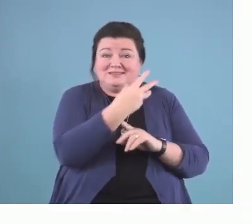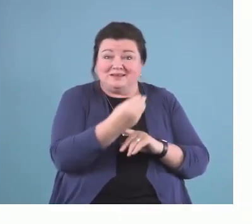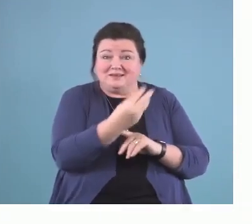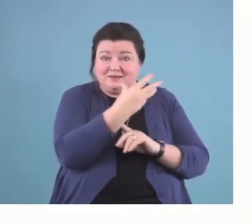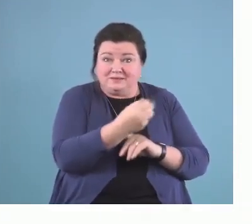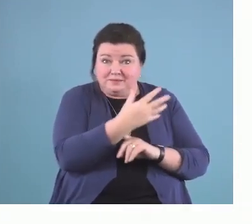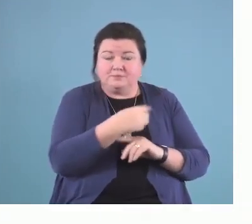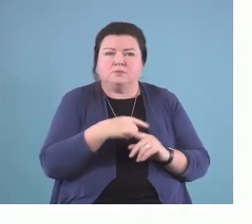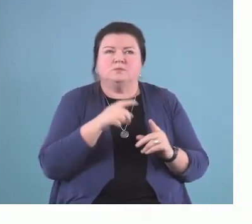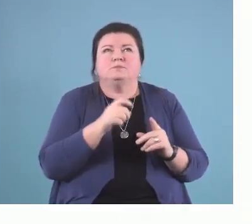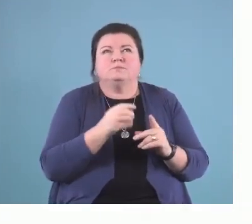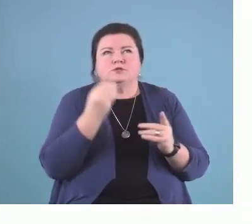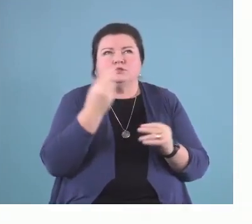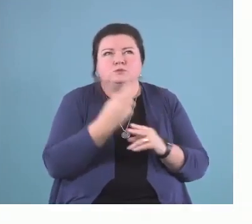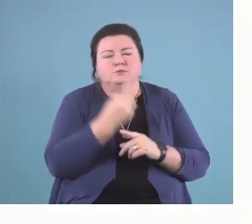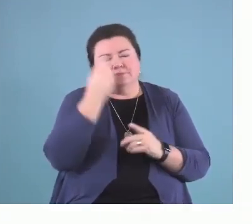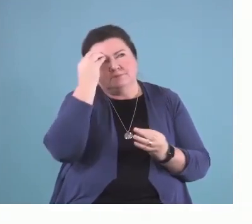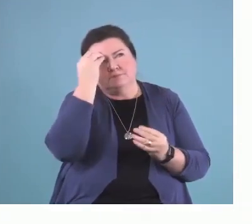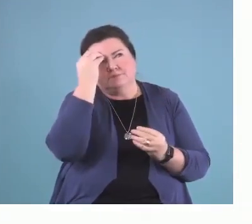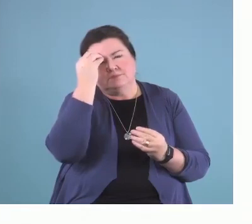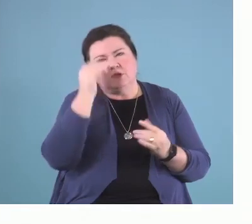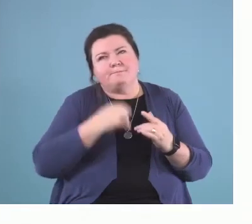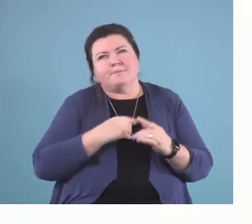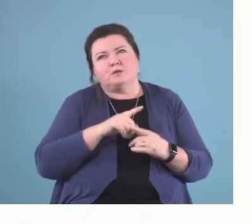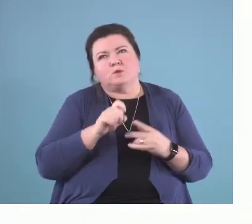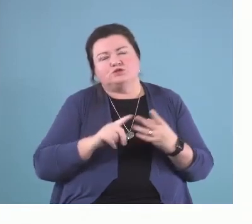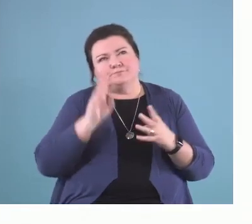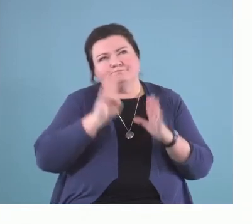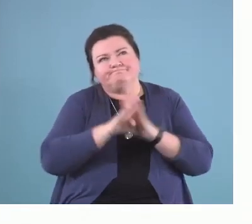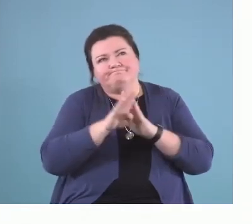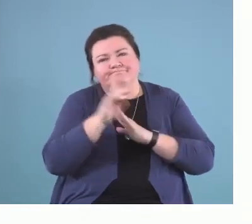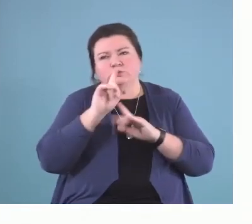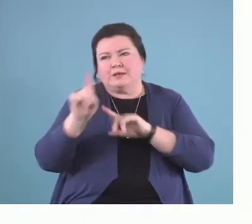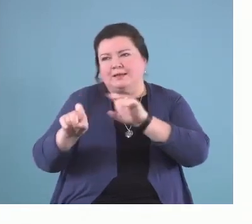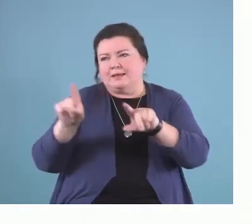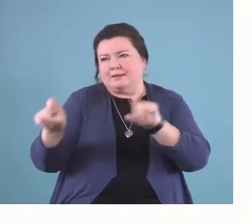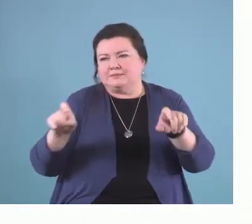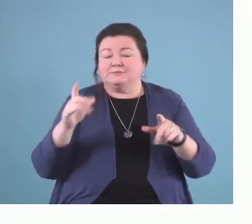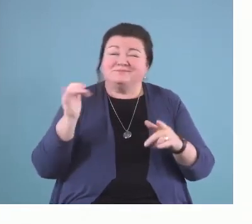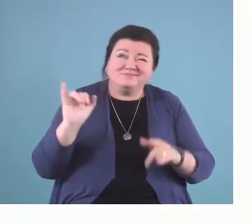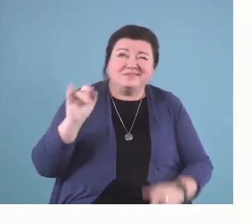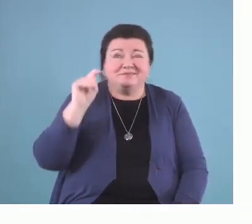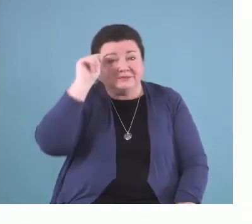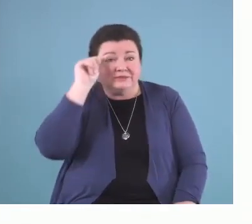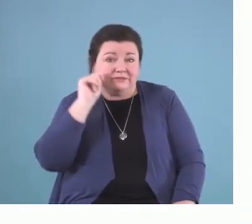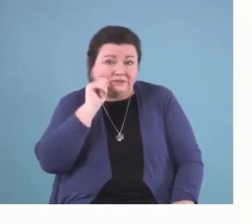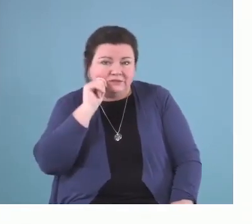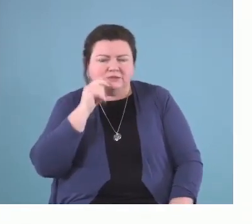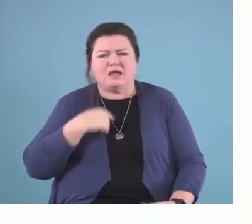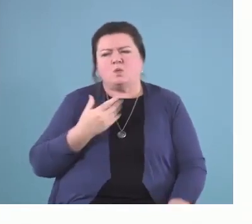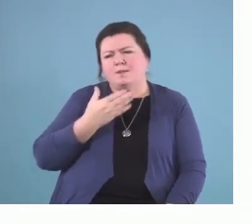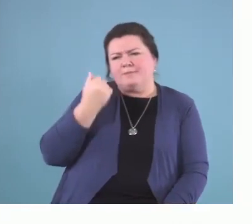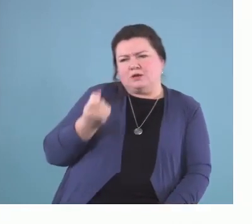to think about questions I might ask my teens who are doing things that I want to better understand.